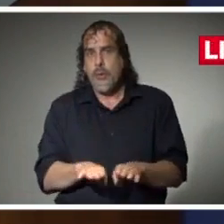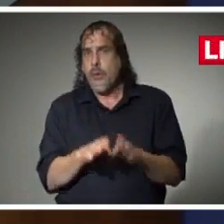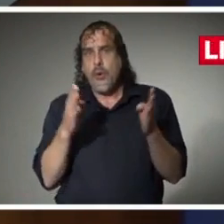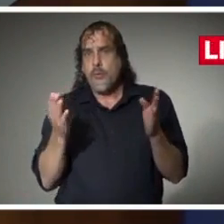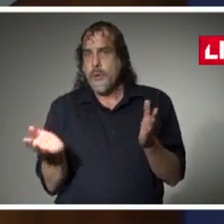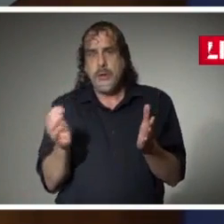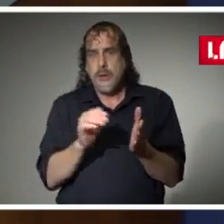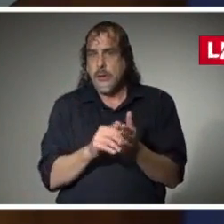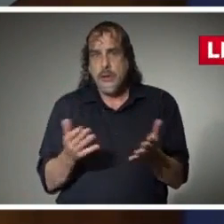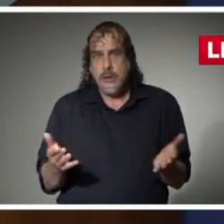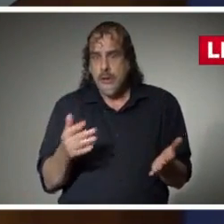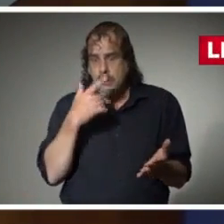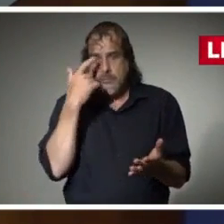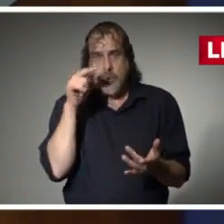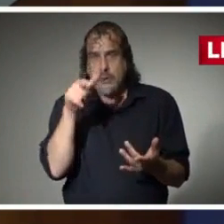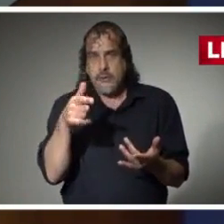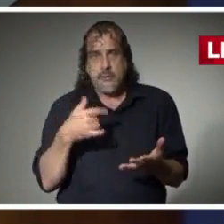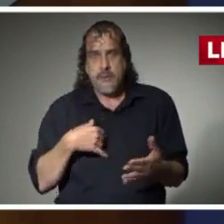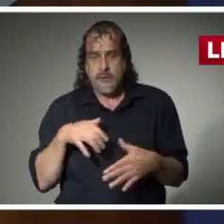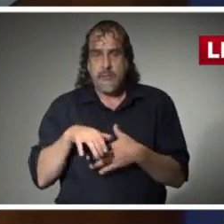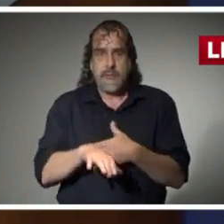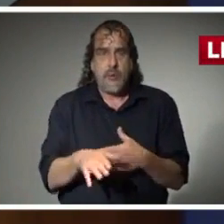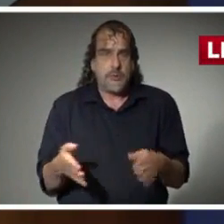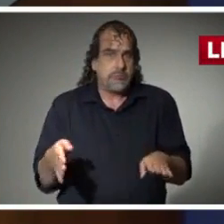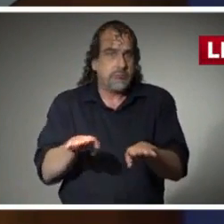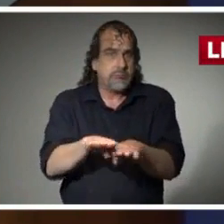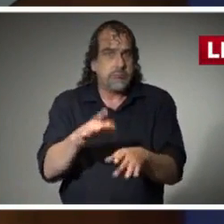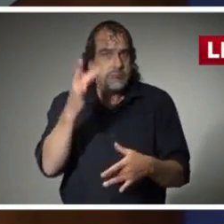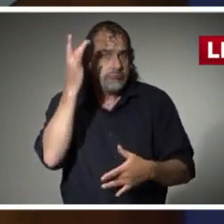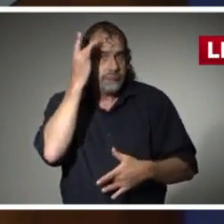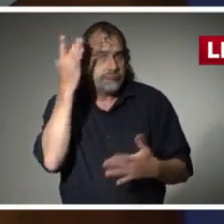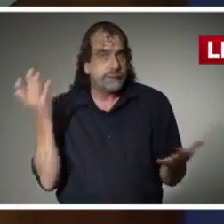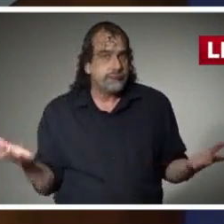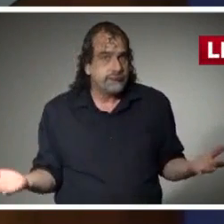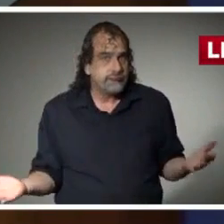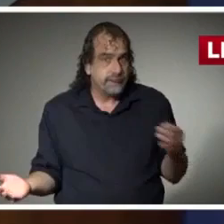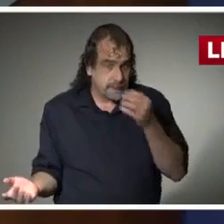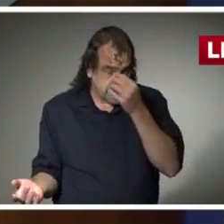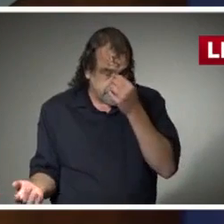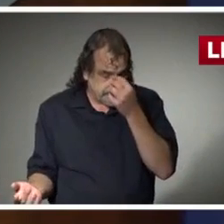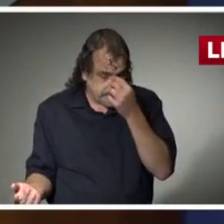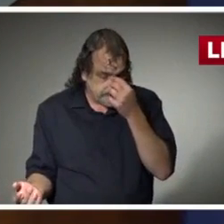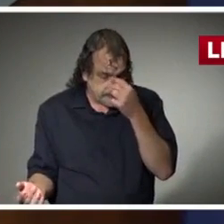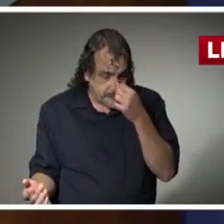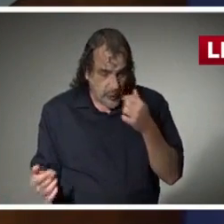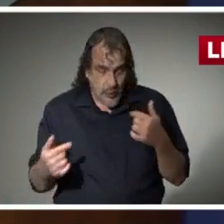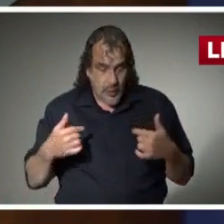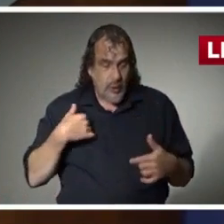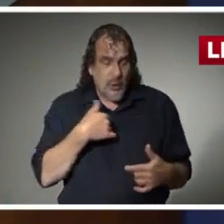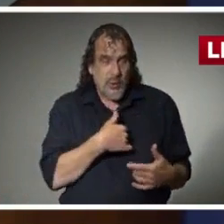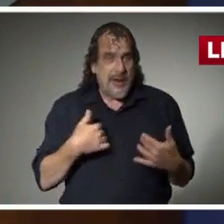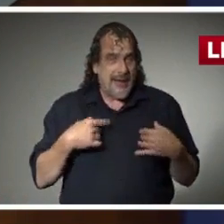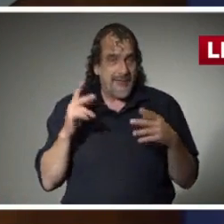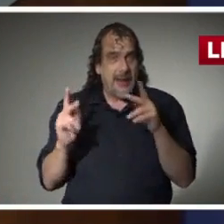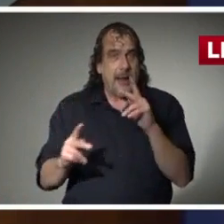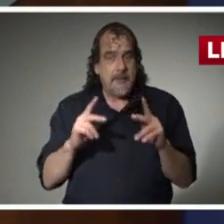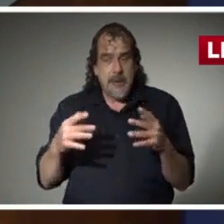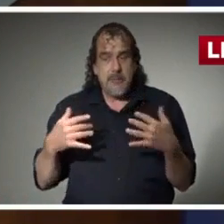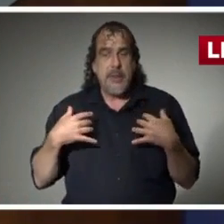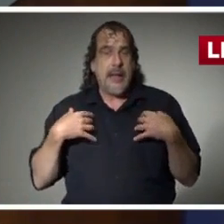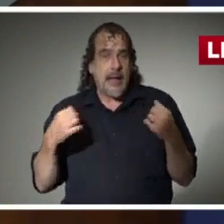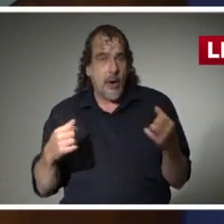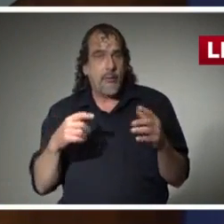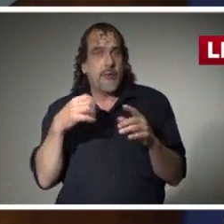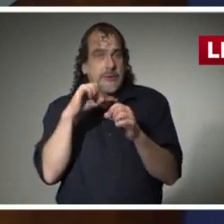because of this virus. My friends, we have a public health crisis in this